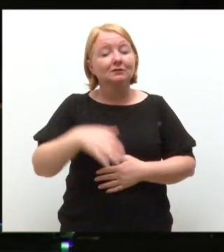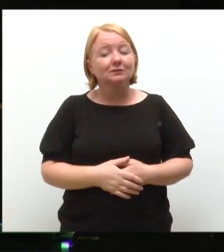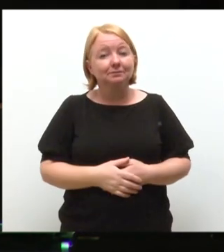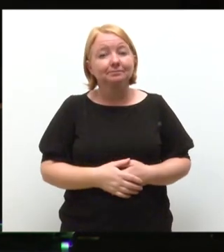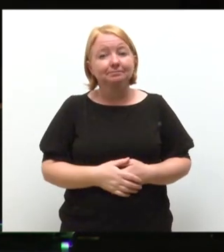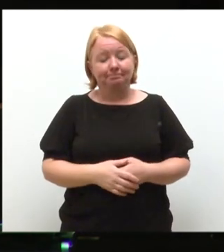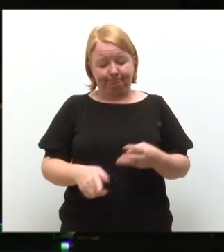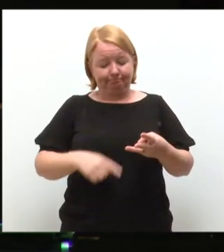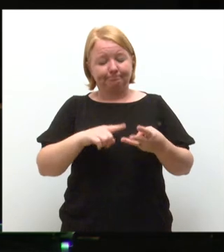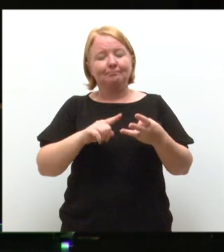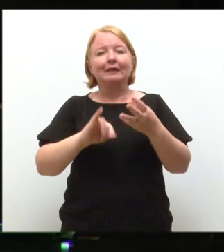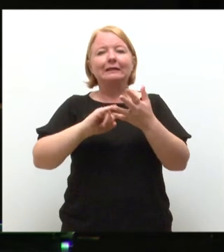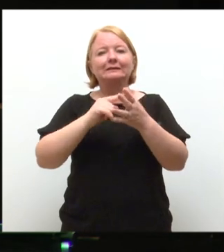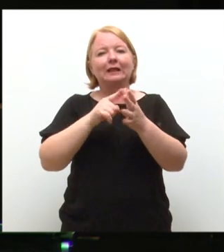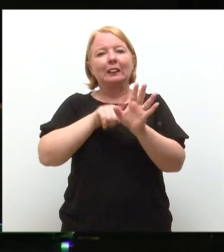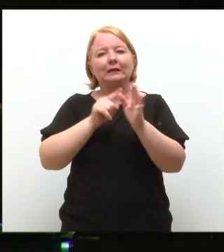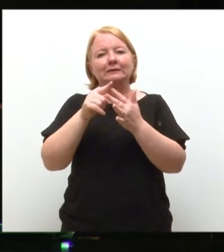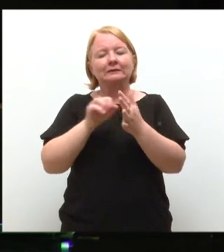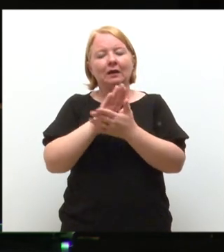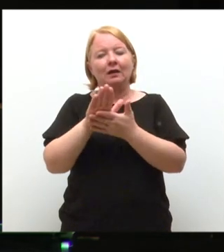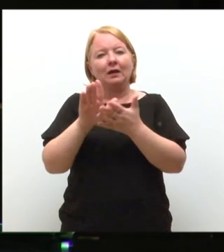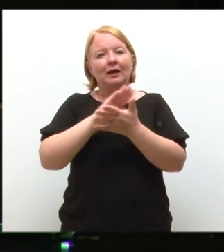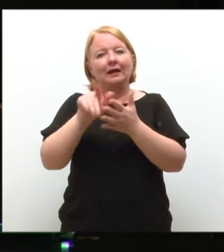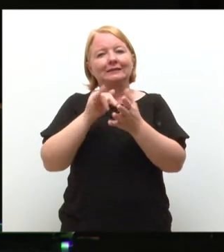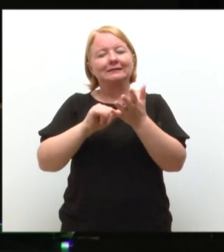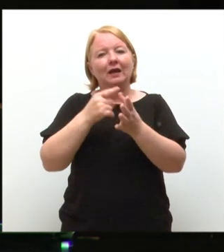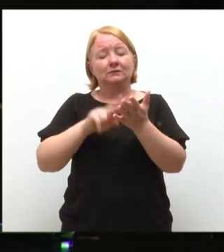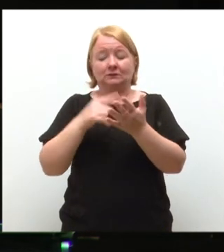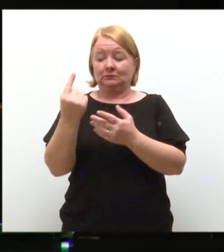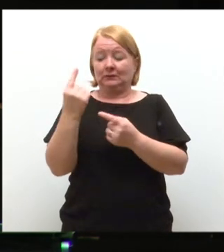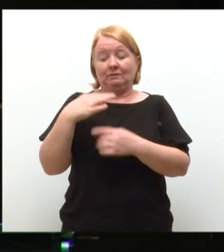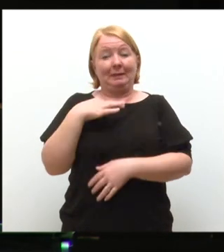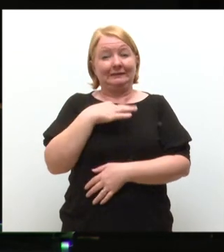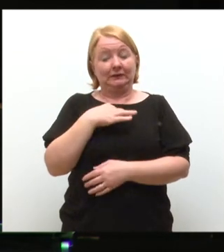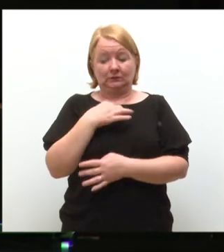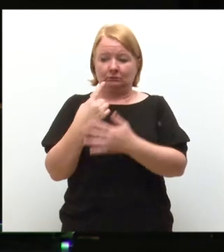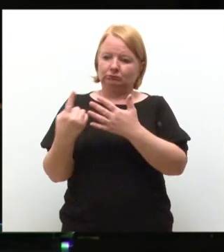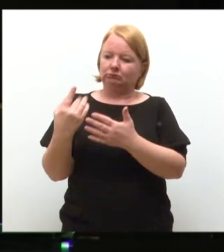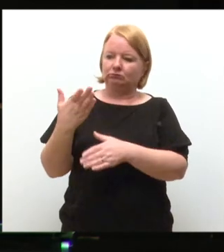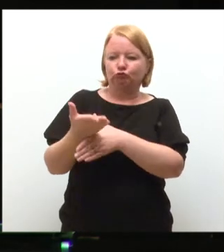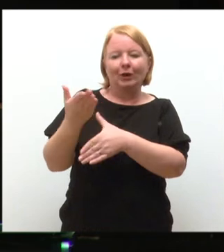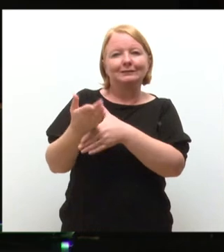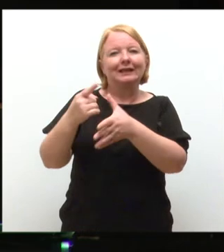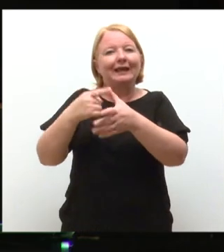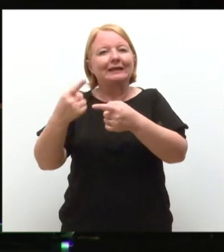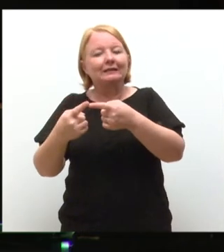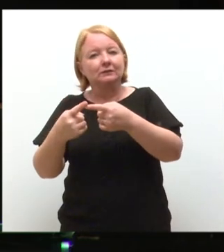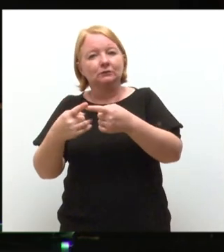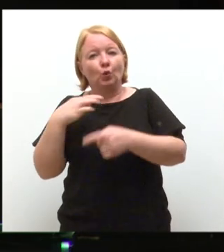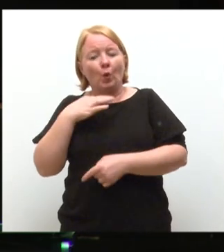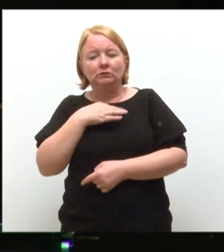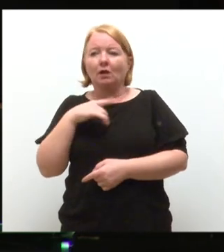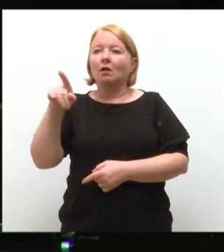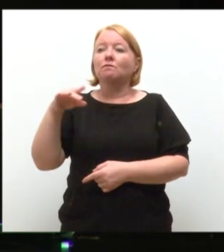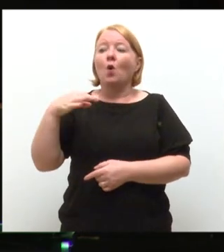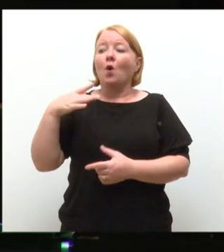Dr. Saleha Hassan, who graduated from the School of Medicine and is a practising A&E doctor, a former captain in the Royal Army